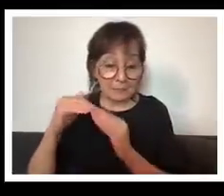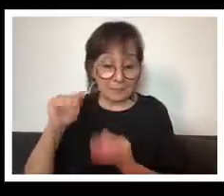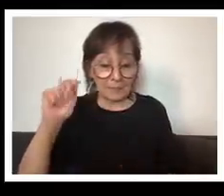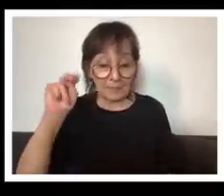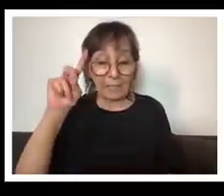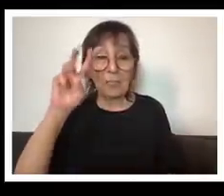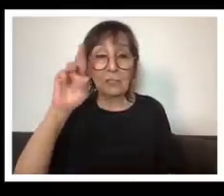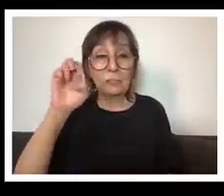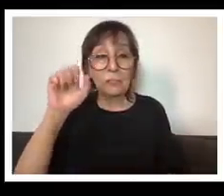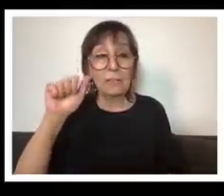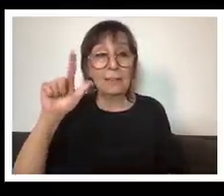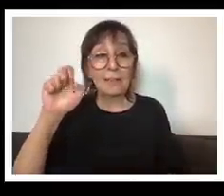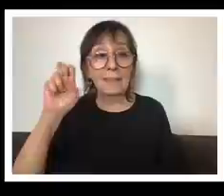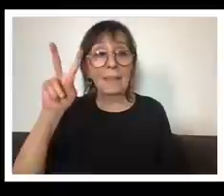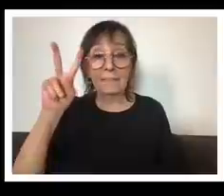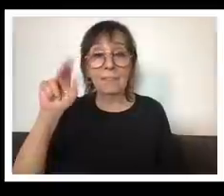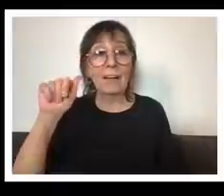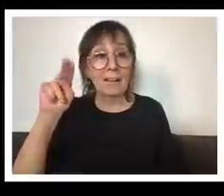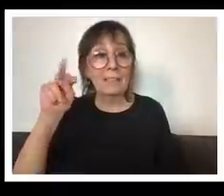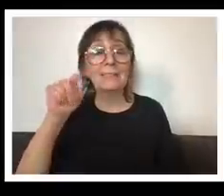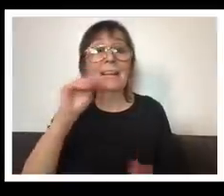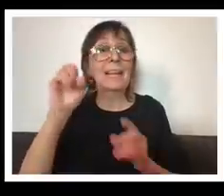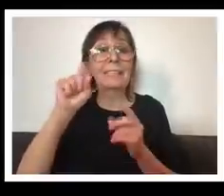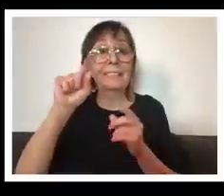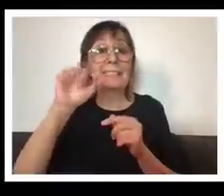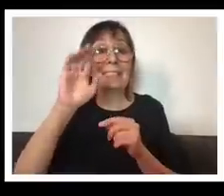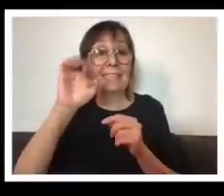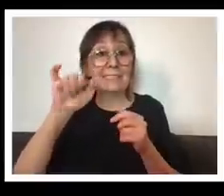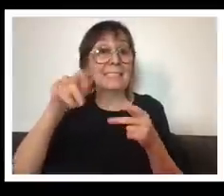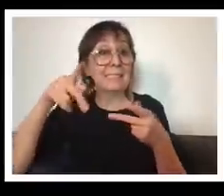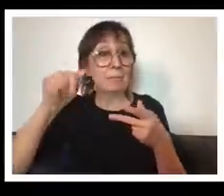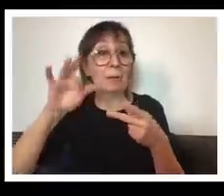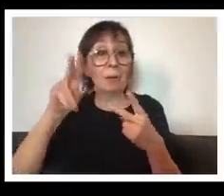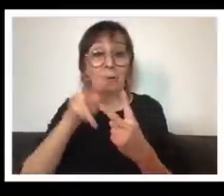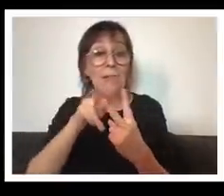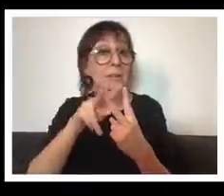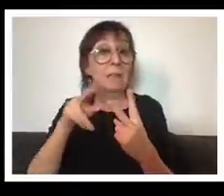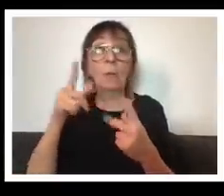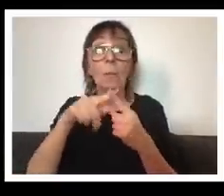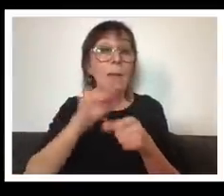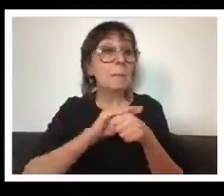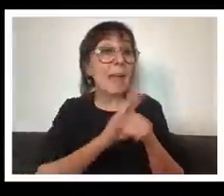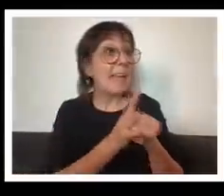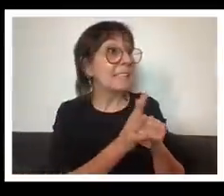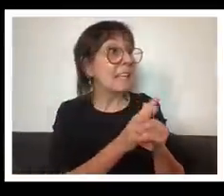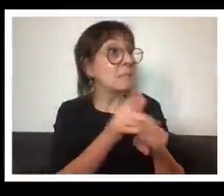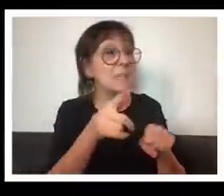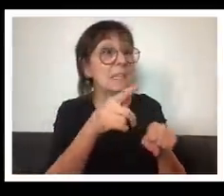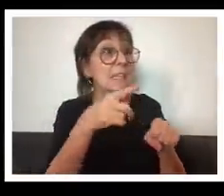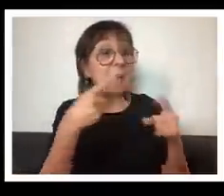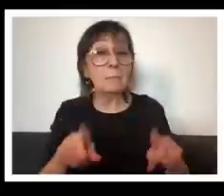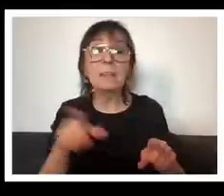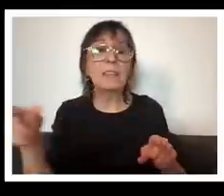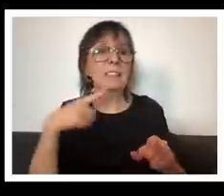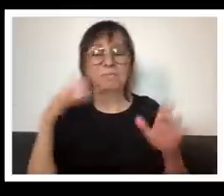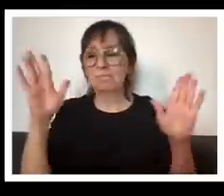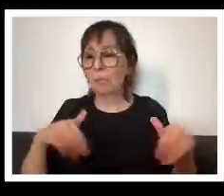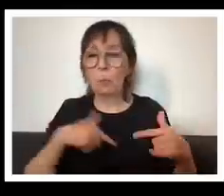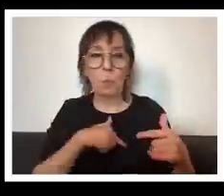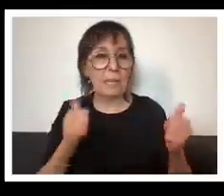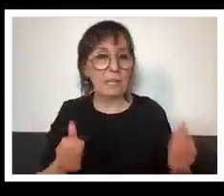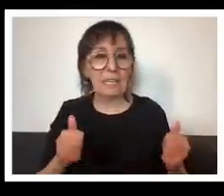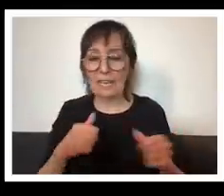and stacy park and they when the pandemic hit they said that's okay we can create community in the pandemic and they built this incredibly